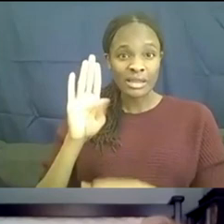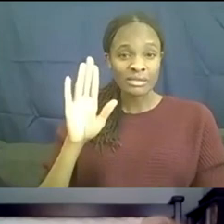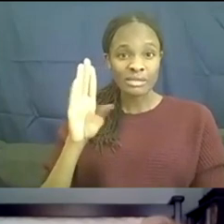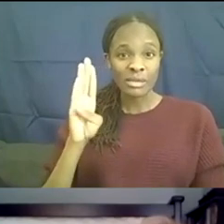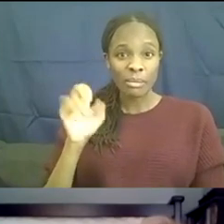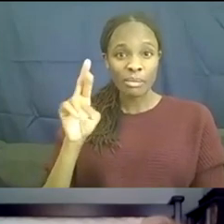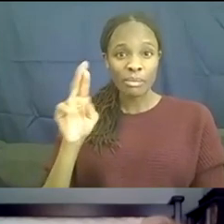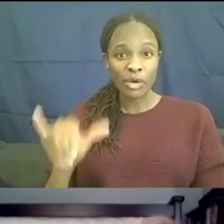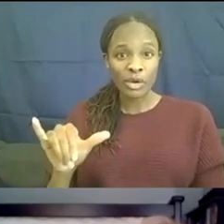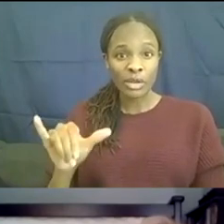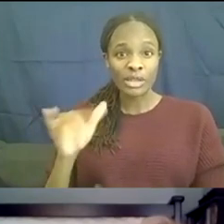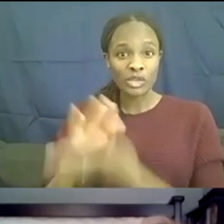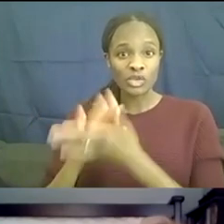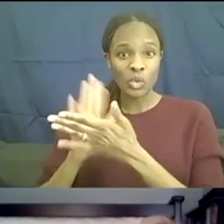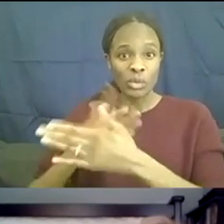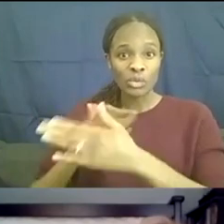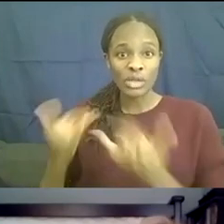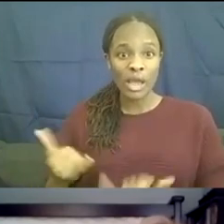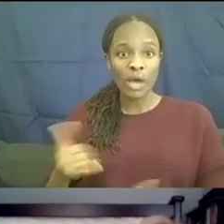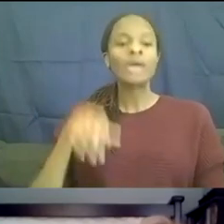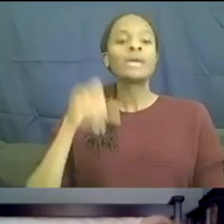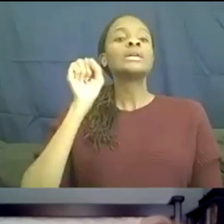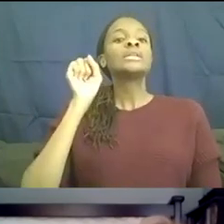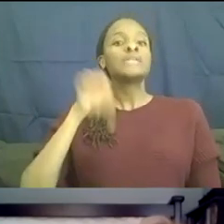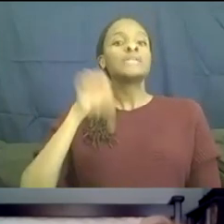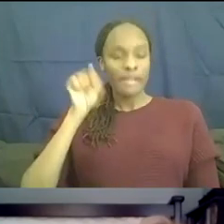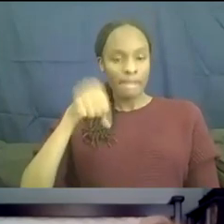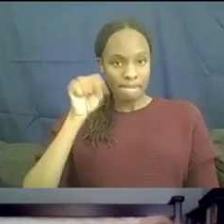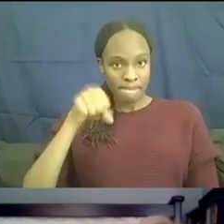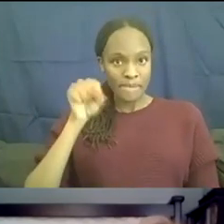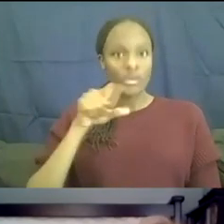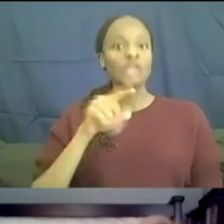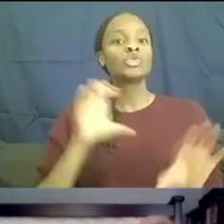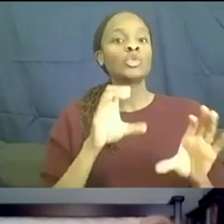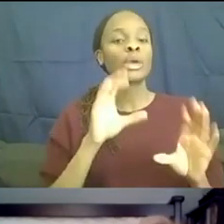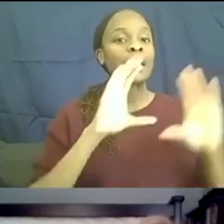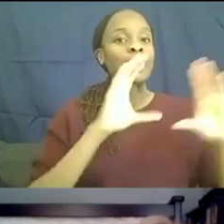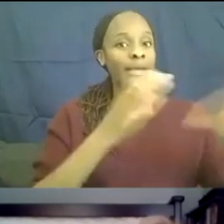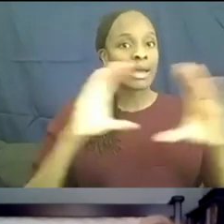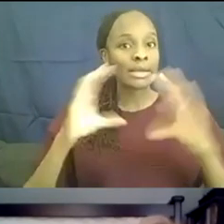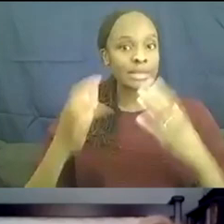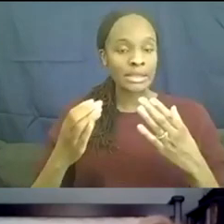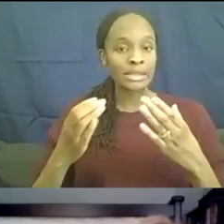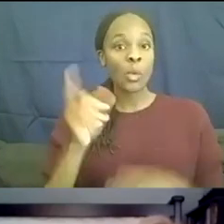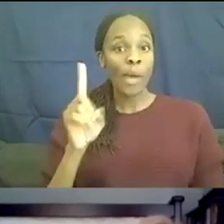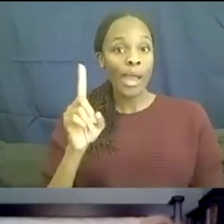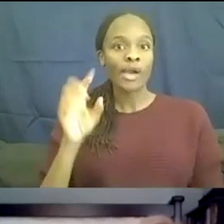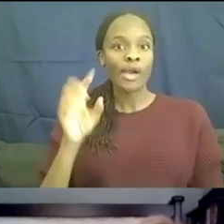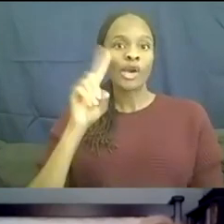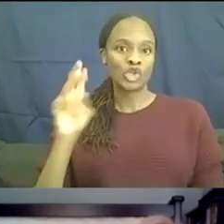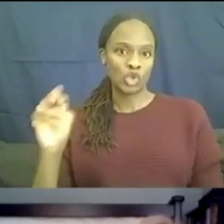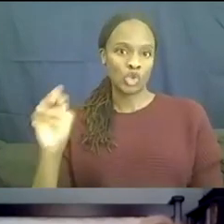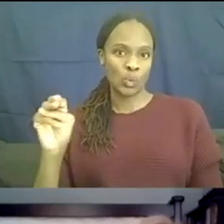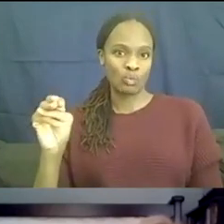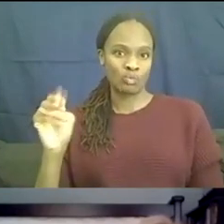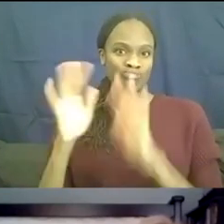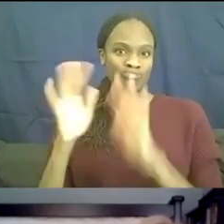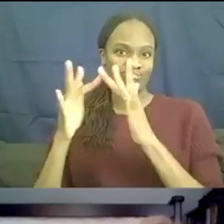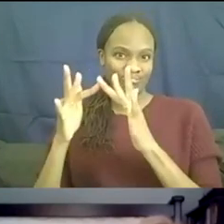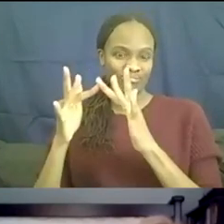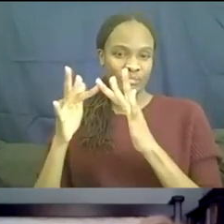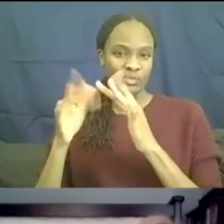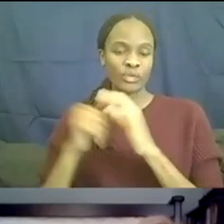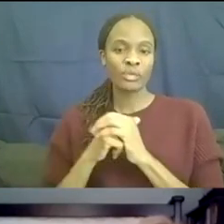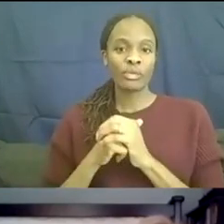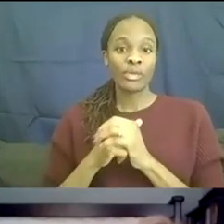Yes. Well, he's been doing, um, classes on Zoom. In fact, um, at